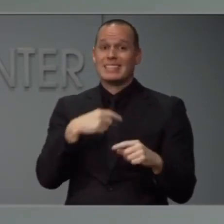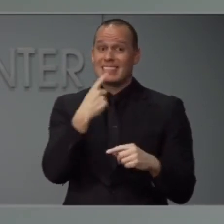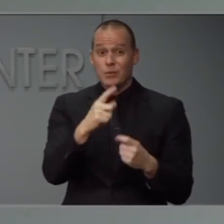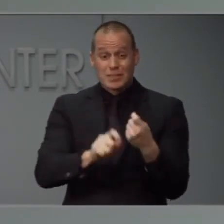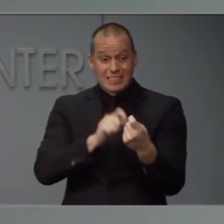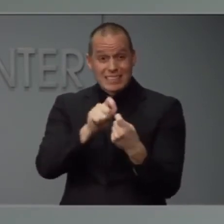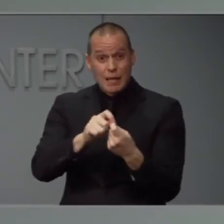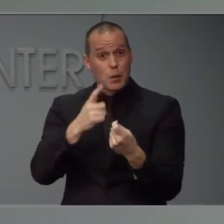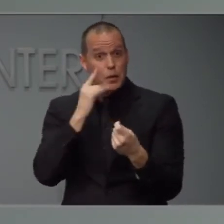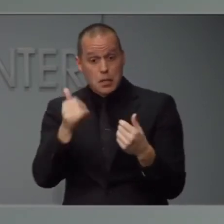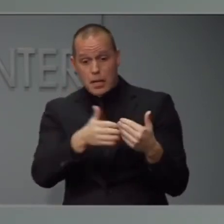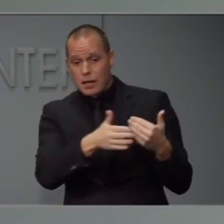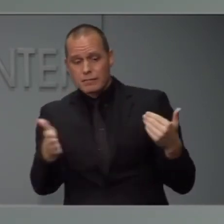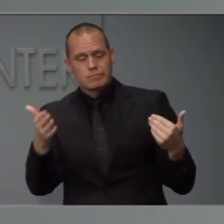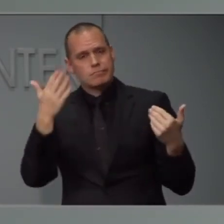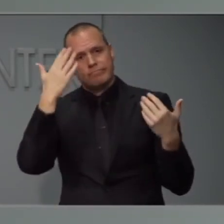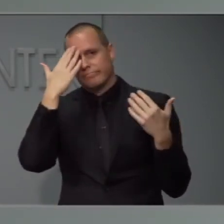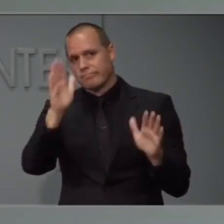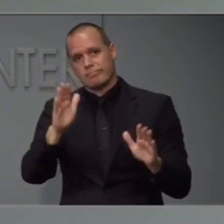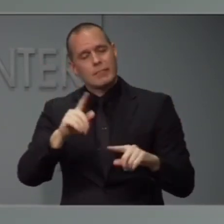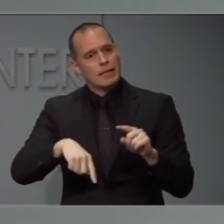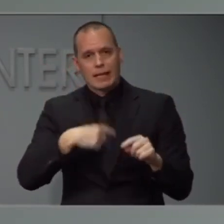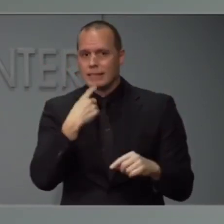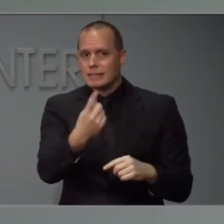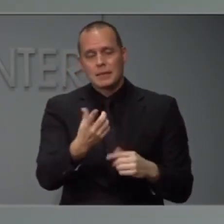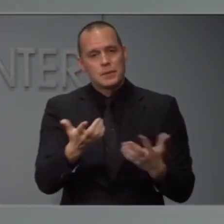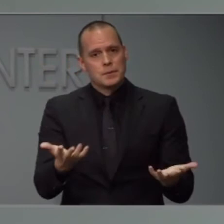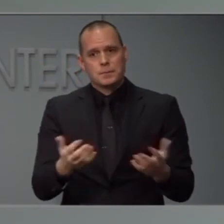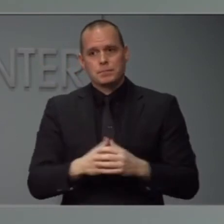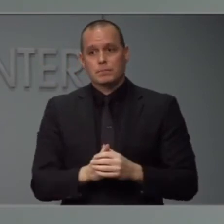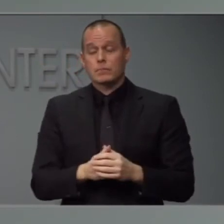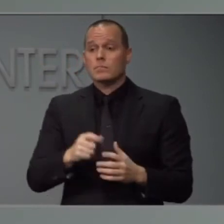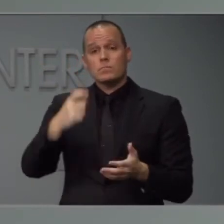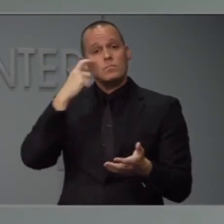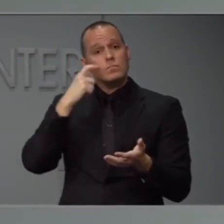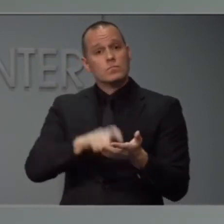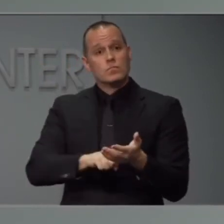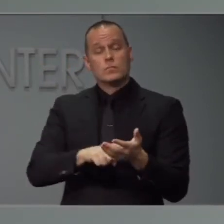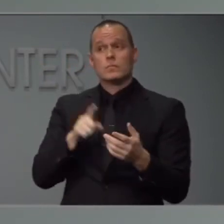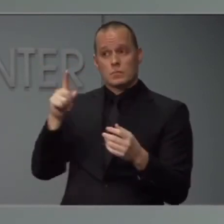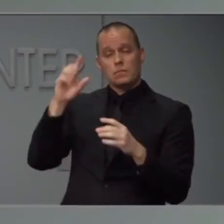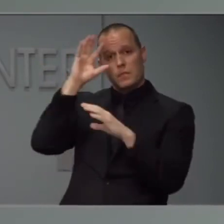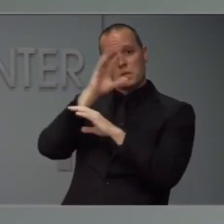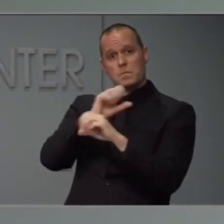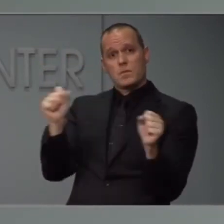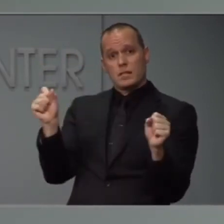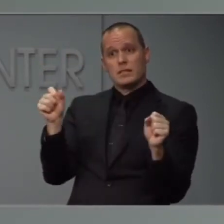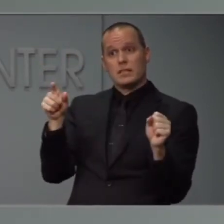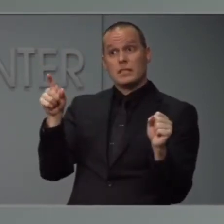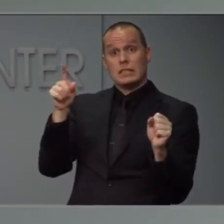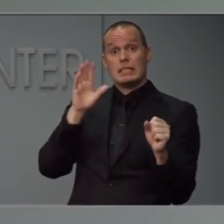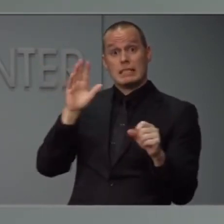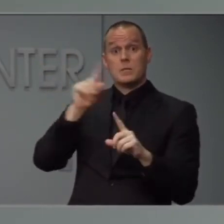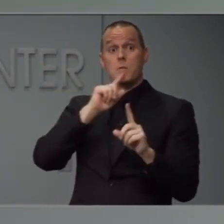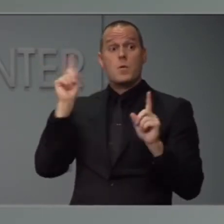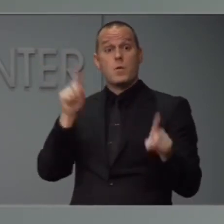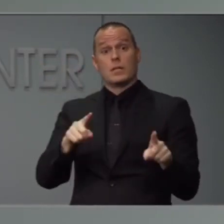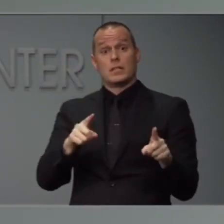and what that will mean for us going forward. I think you saw the president extend his order